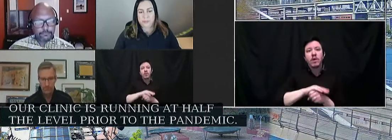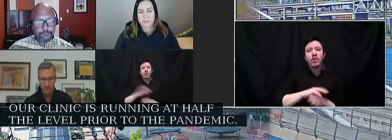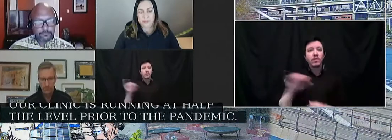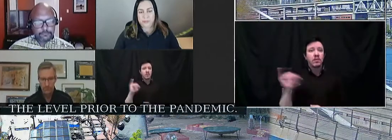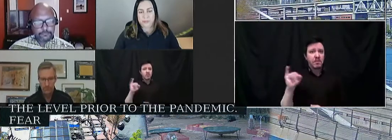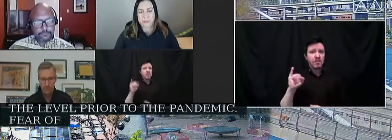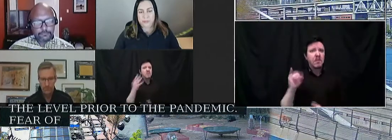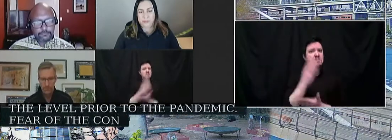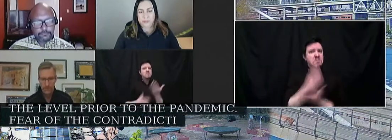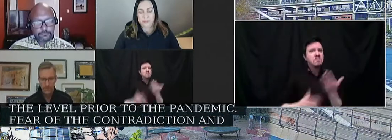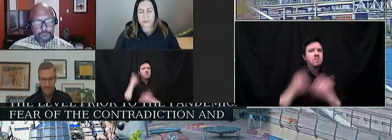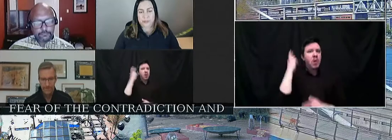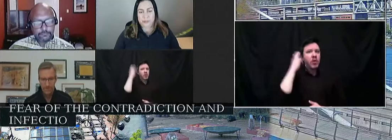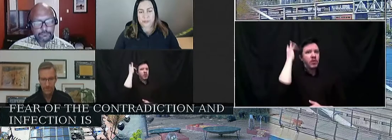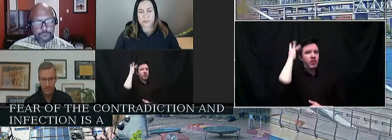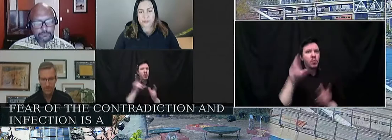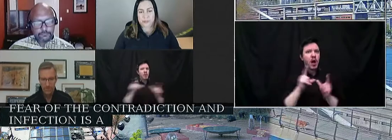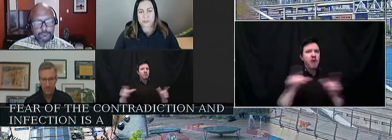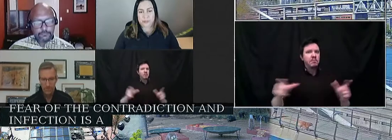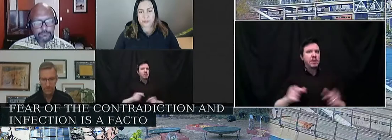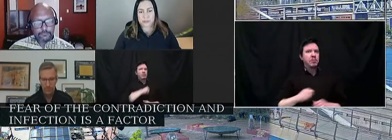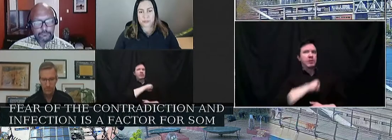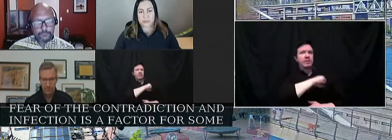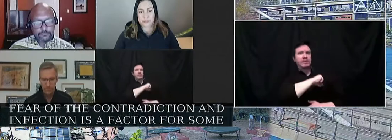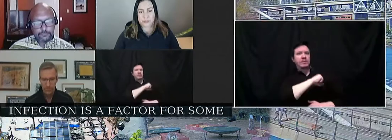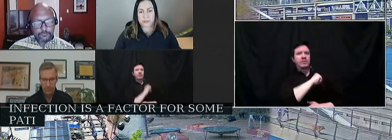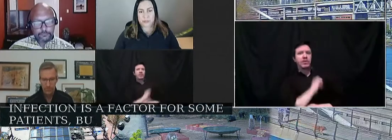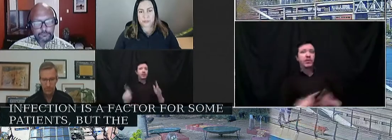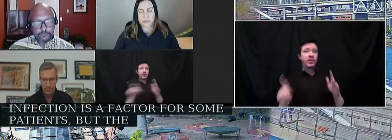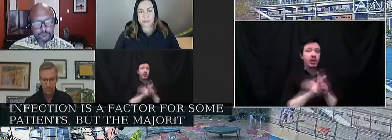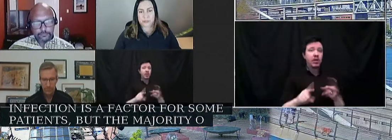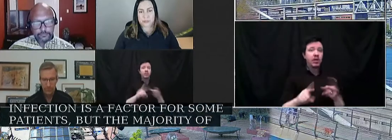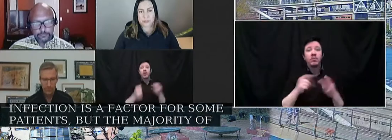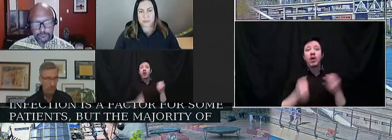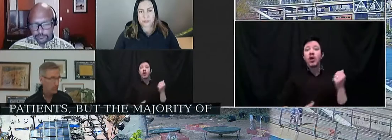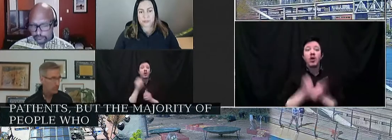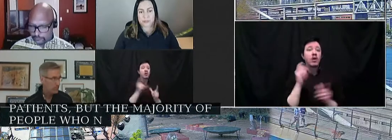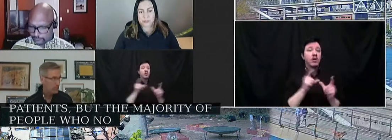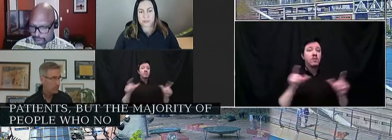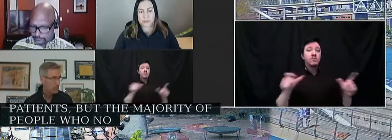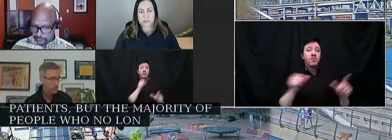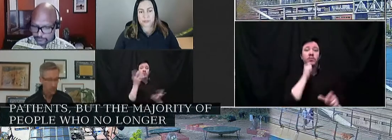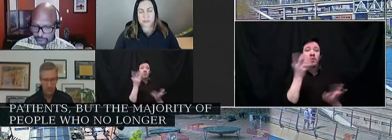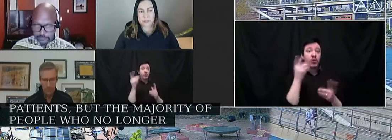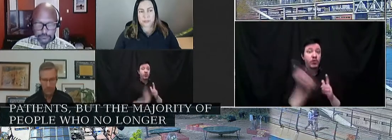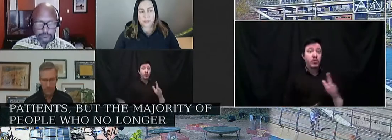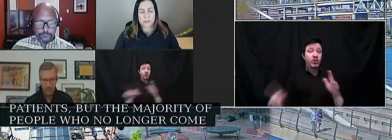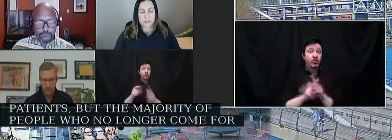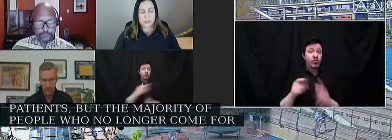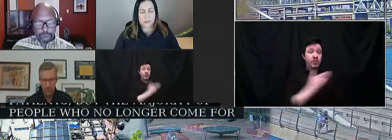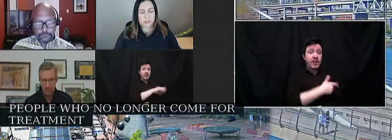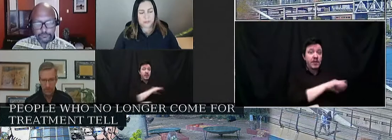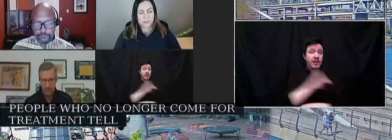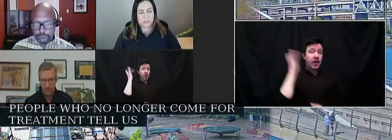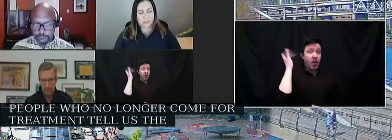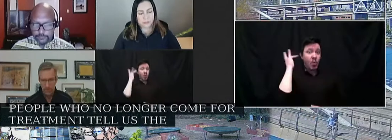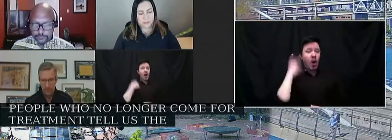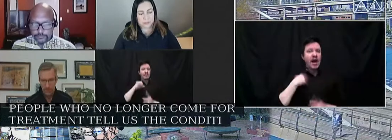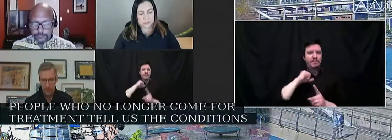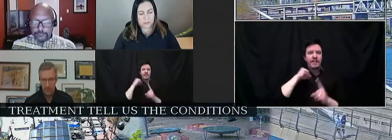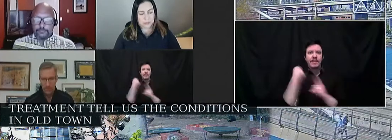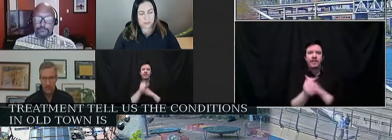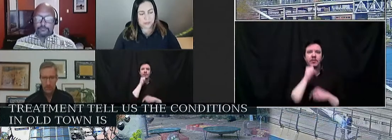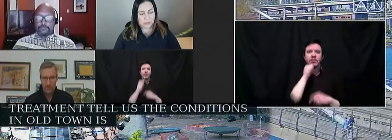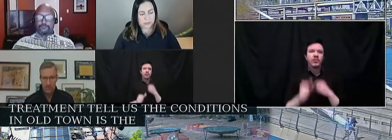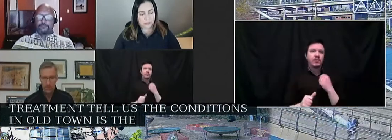factor for some patients, but the majority of people who no longer come for treatment tell us that conditions in Old Town is the primary reason they